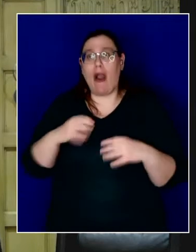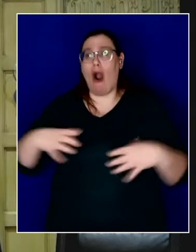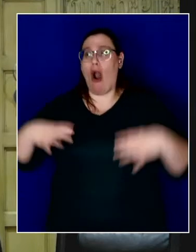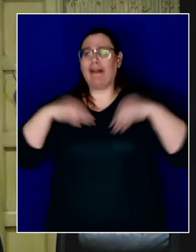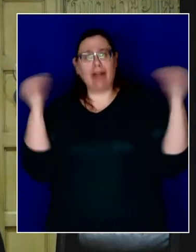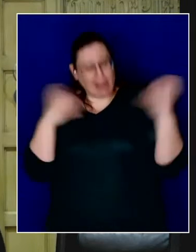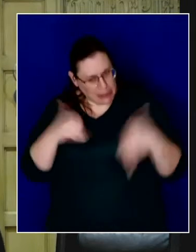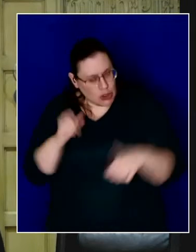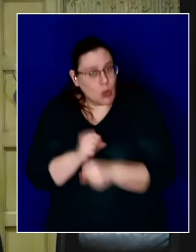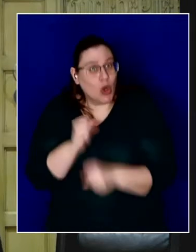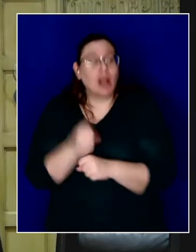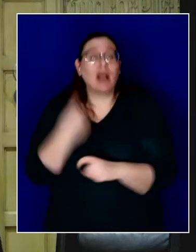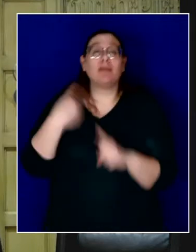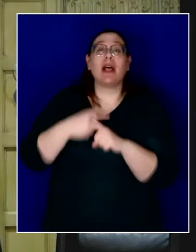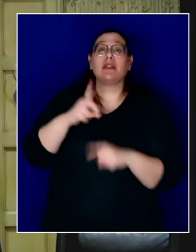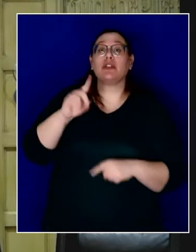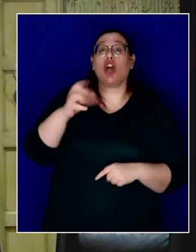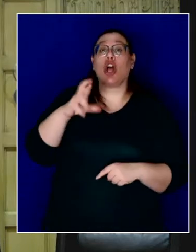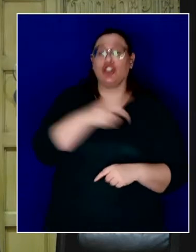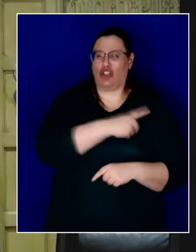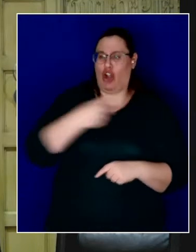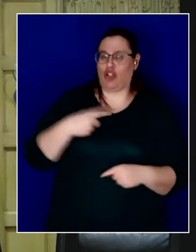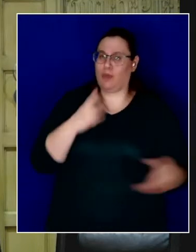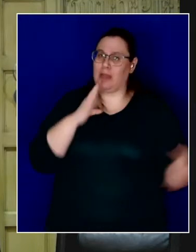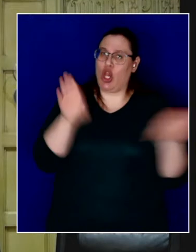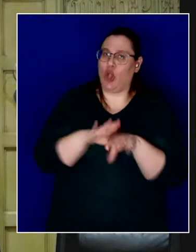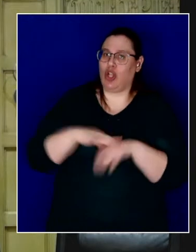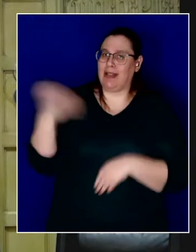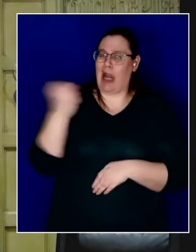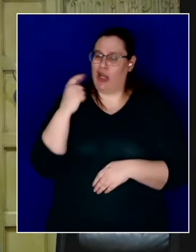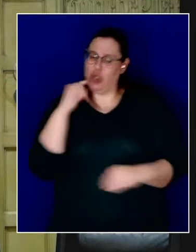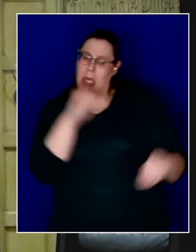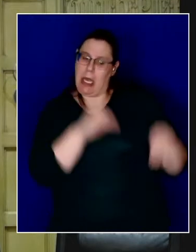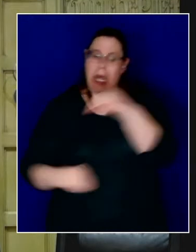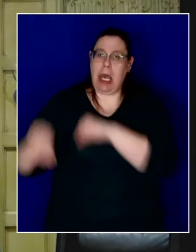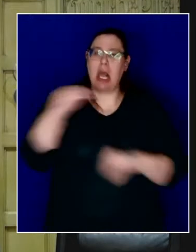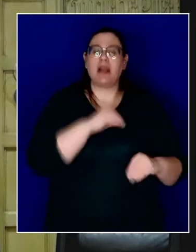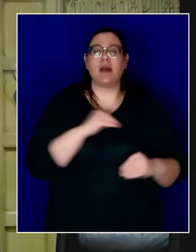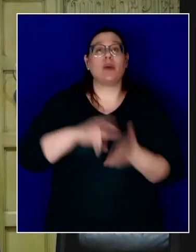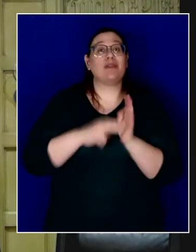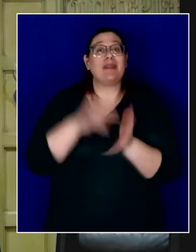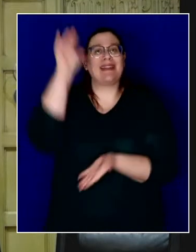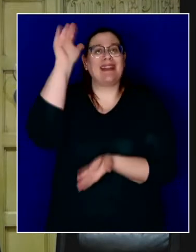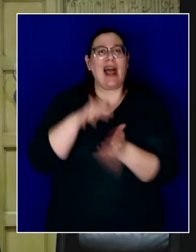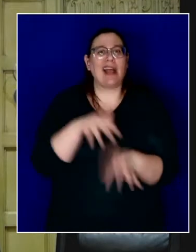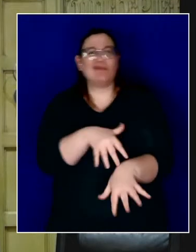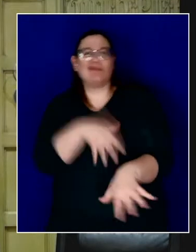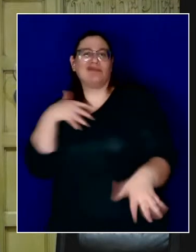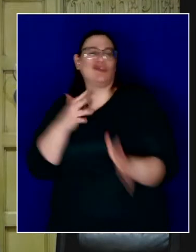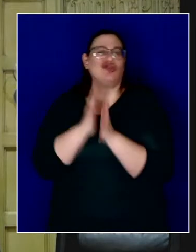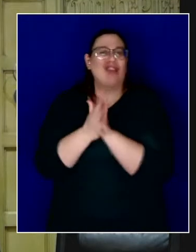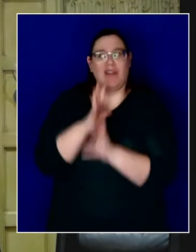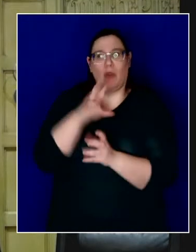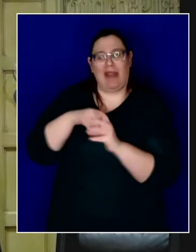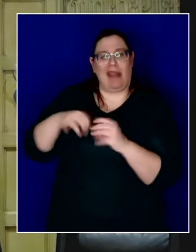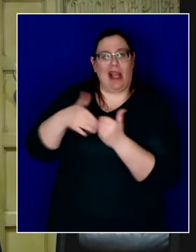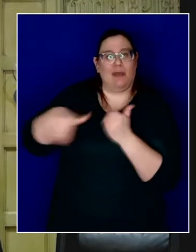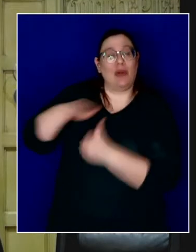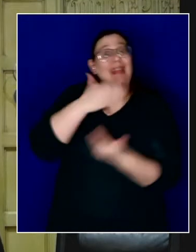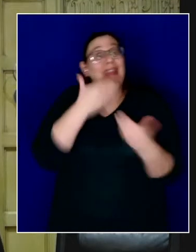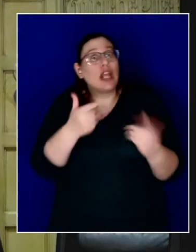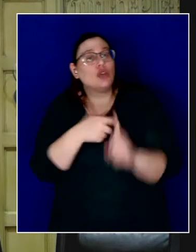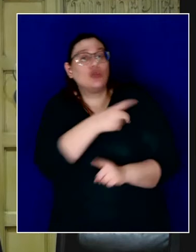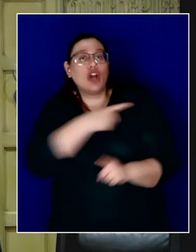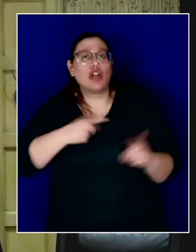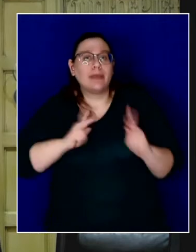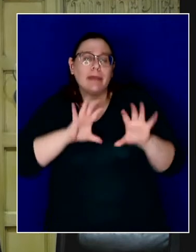also closing the Dodgers Stadium site on Saturday to restructure the site to reduce traffic in the community. And I want to thank the Dodgers for providing more space to help us